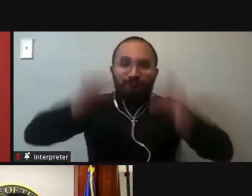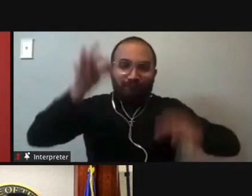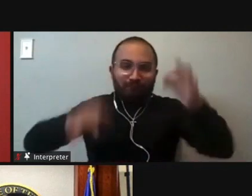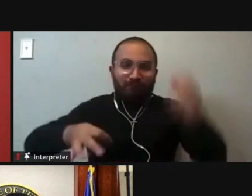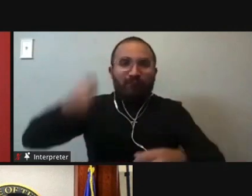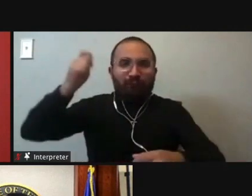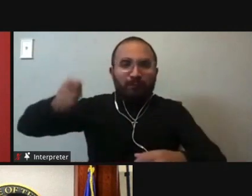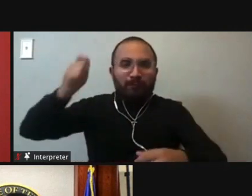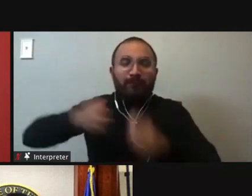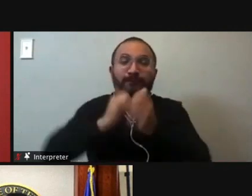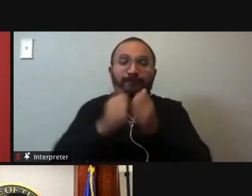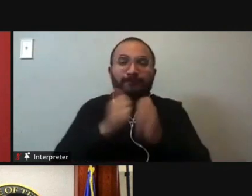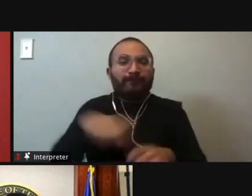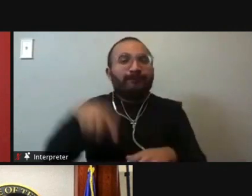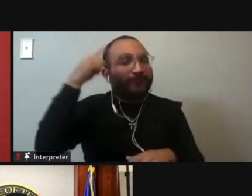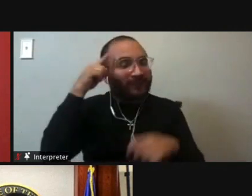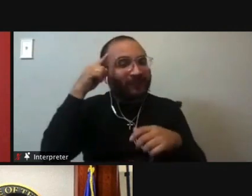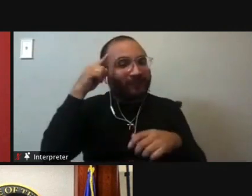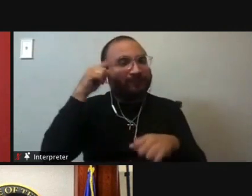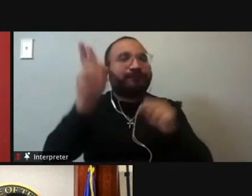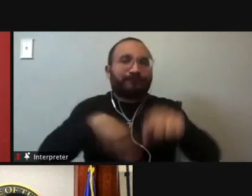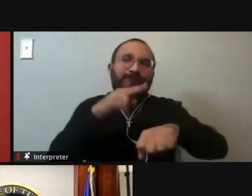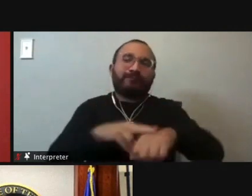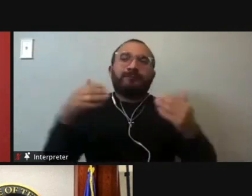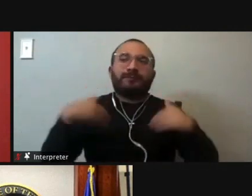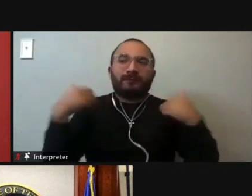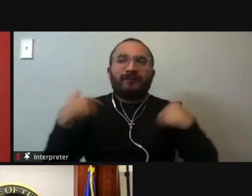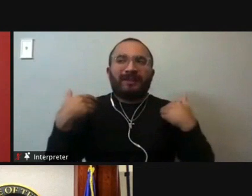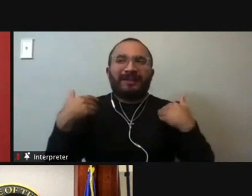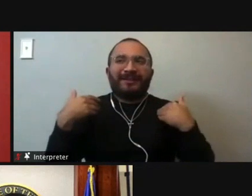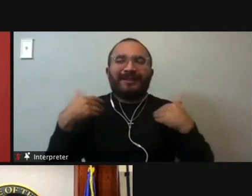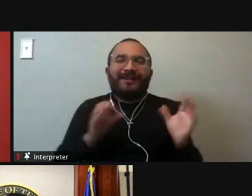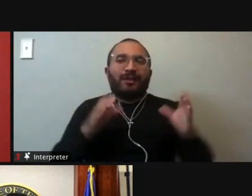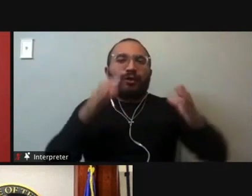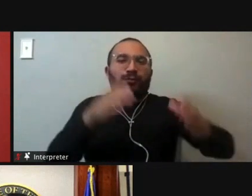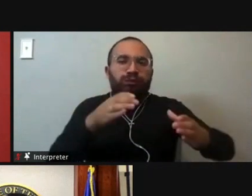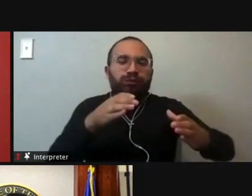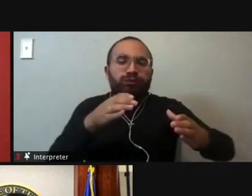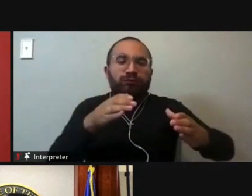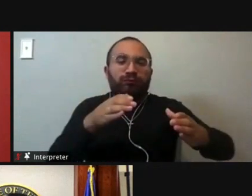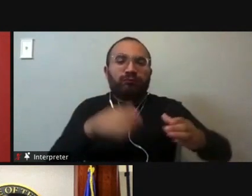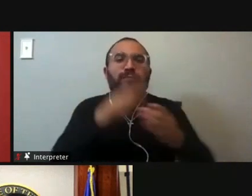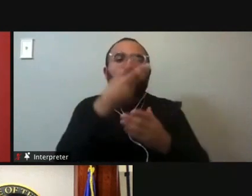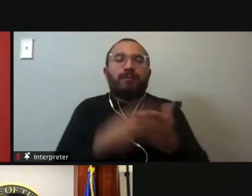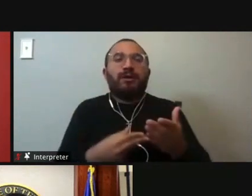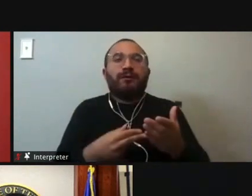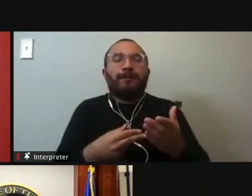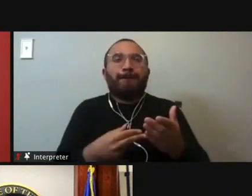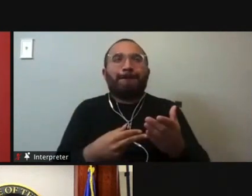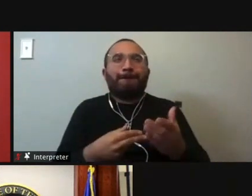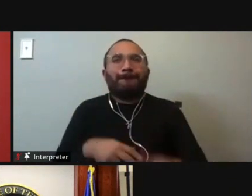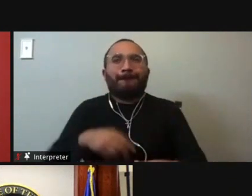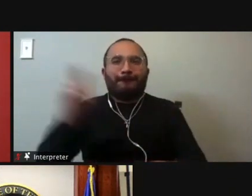Well, I think, of course, the youth is a demographic of the electorate that both parties have tried to